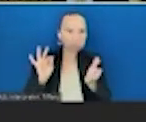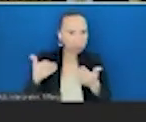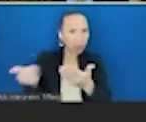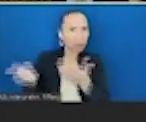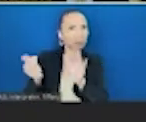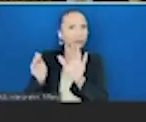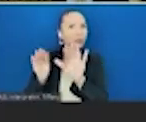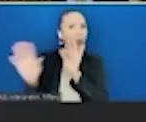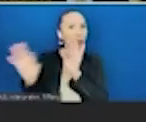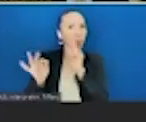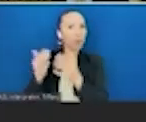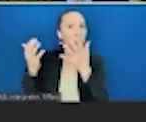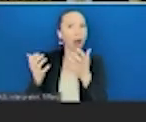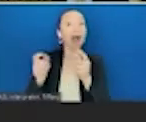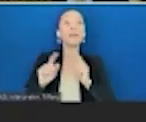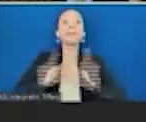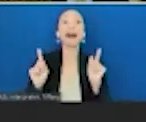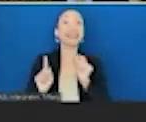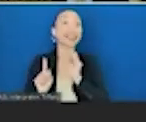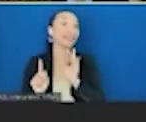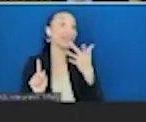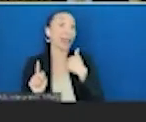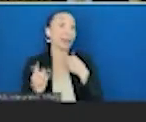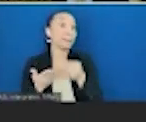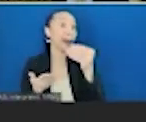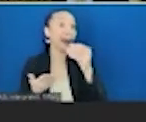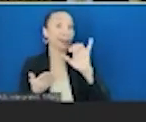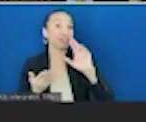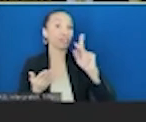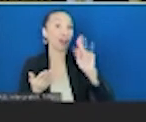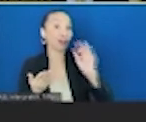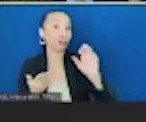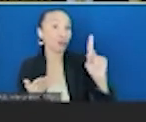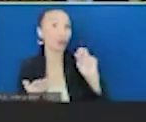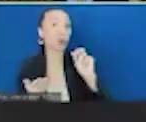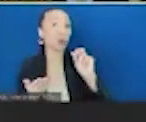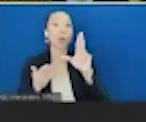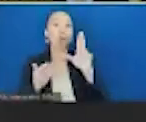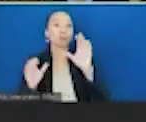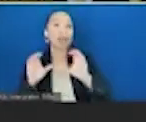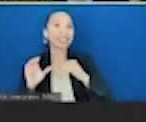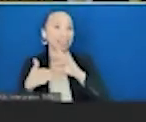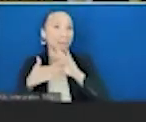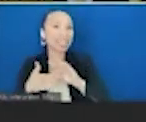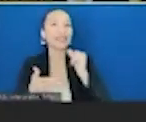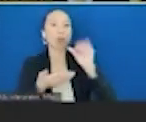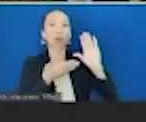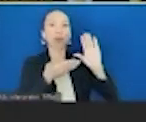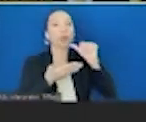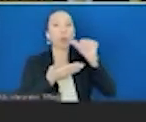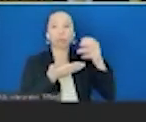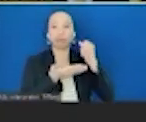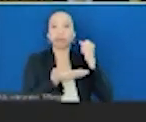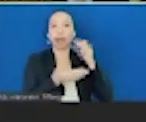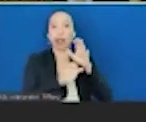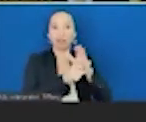disincentive. So if they bought, let's say, processed meats or junk foods or soda, there would be a 30% disincentive. And people know that upfront, they know